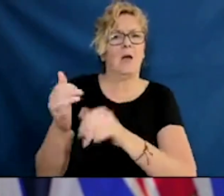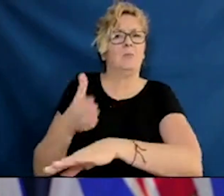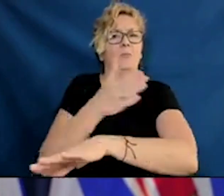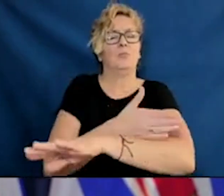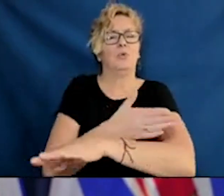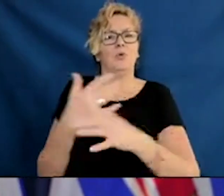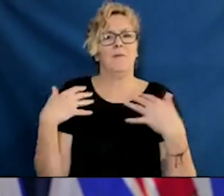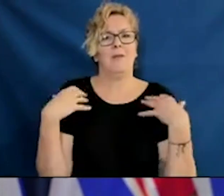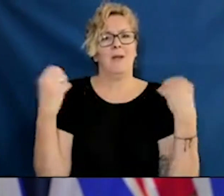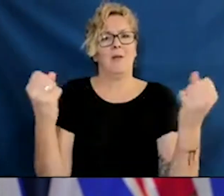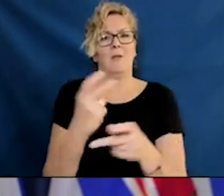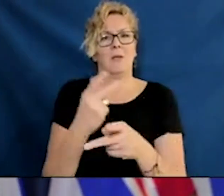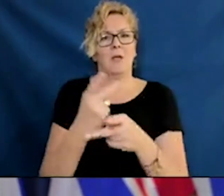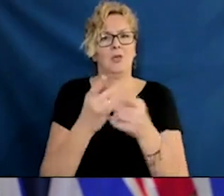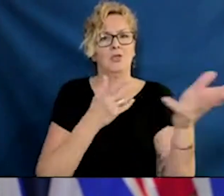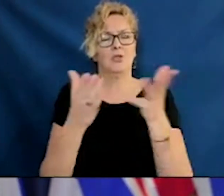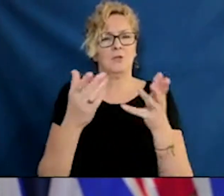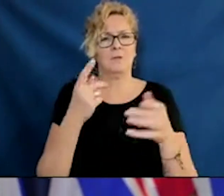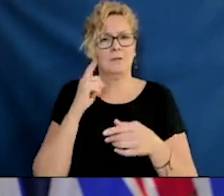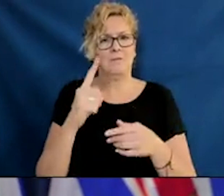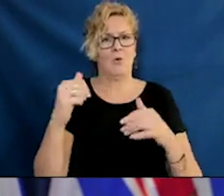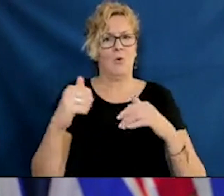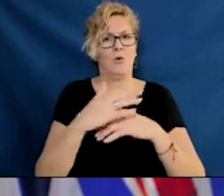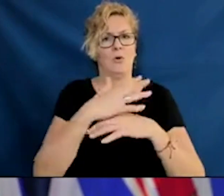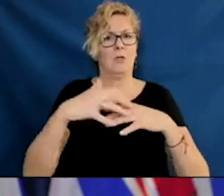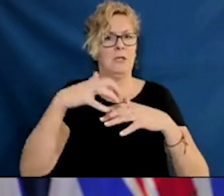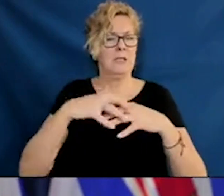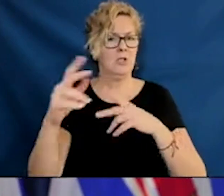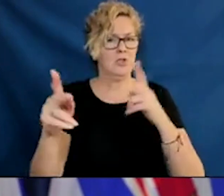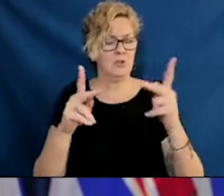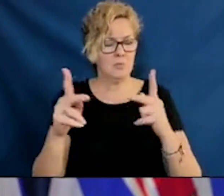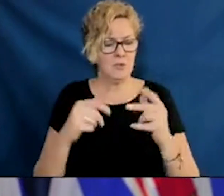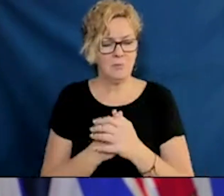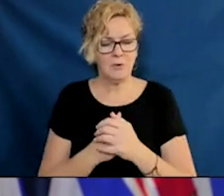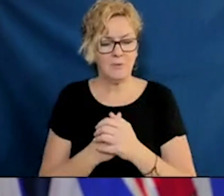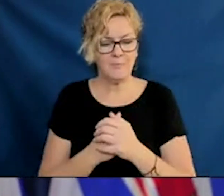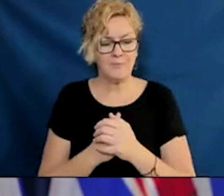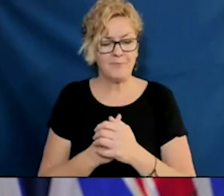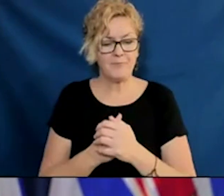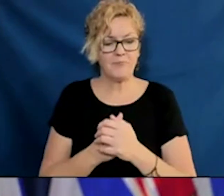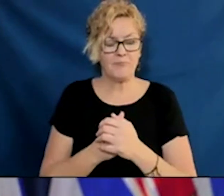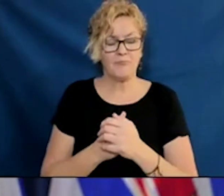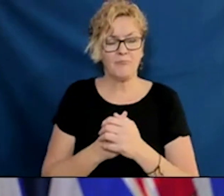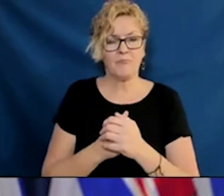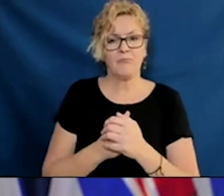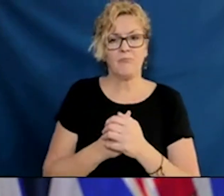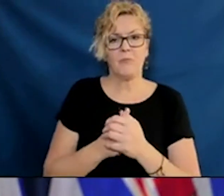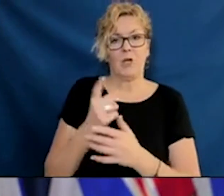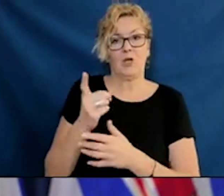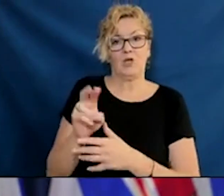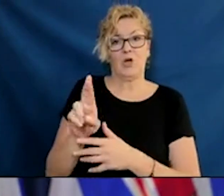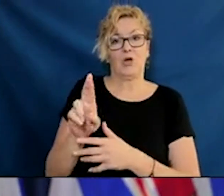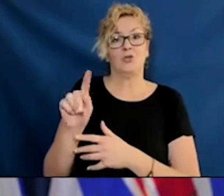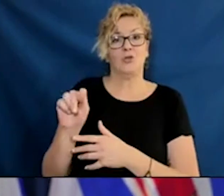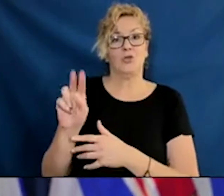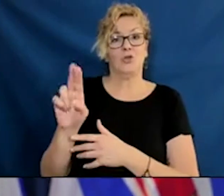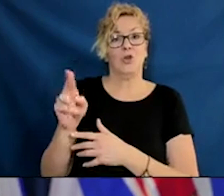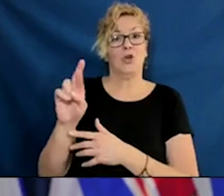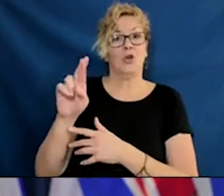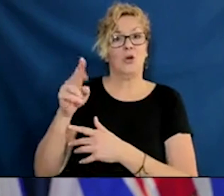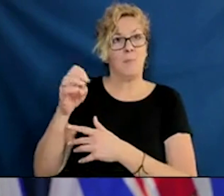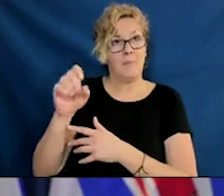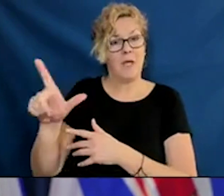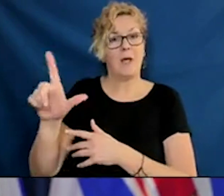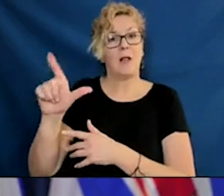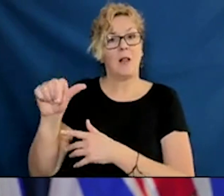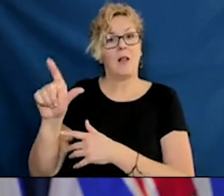really the extraordinary, very challenging data that has been developed through her comprehensive